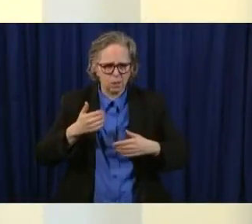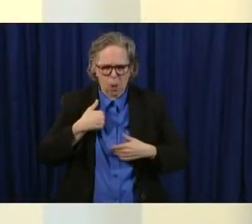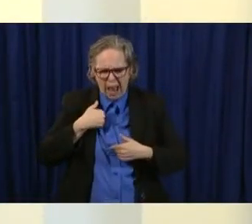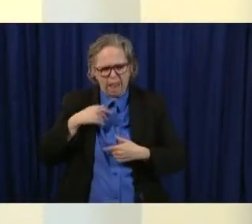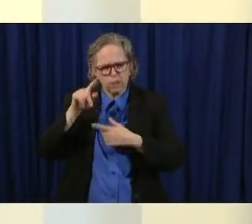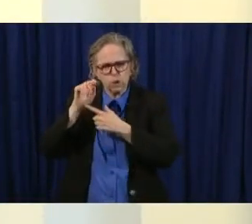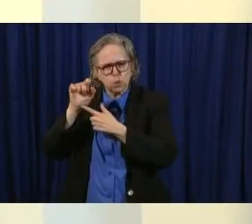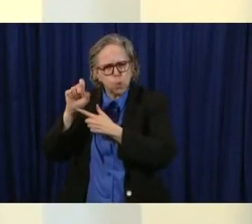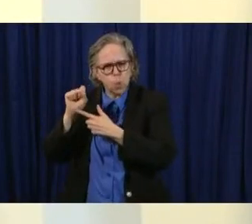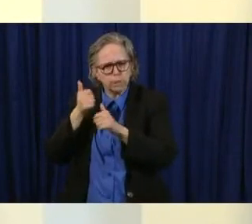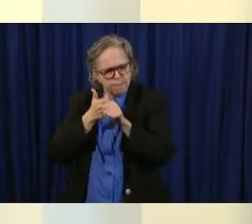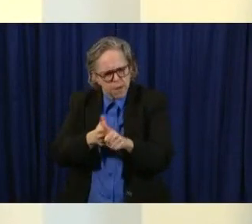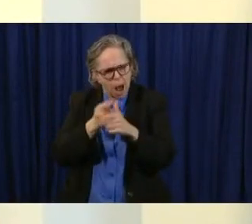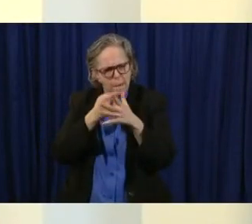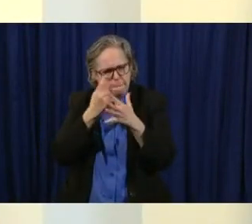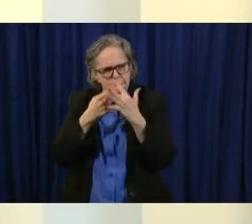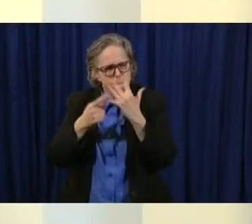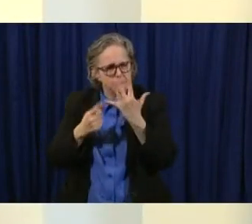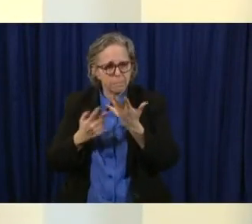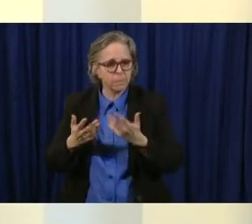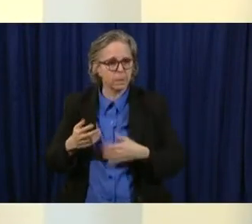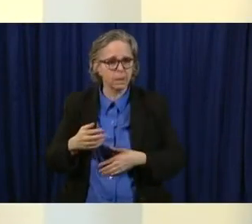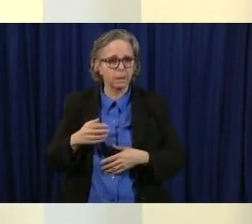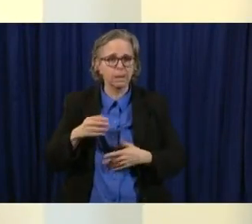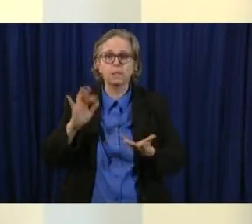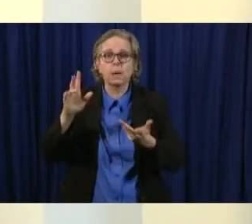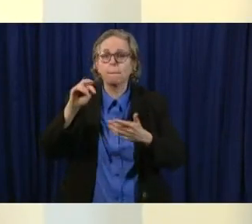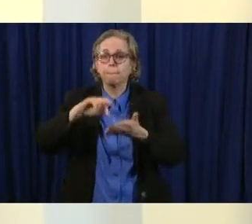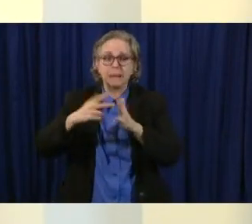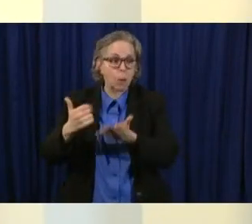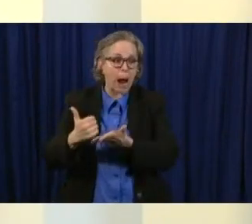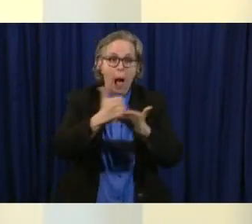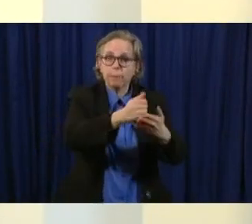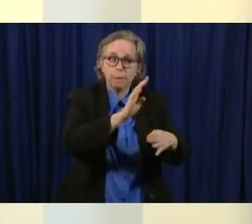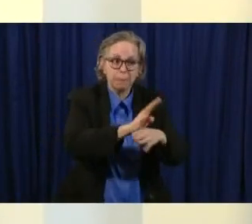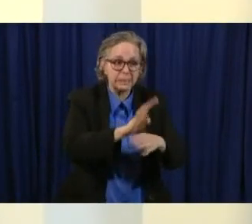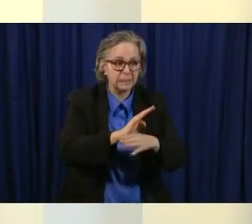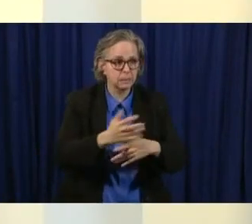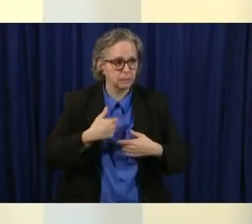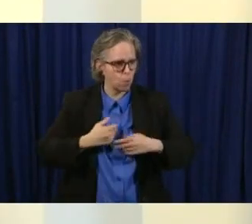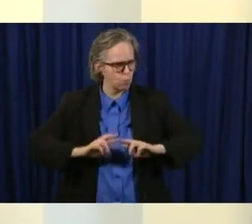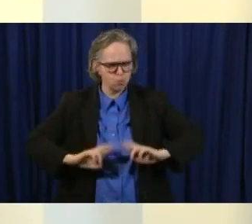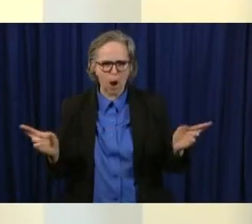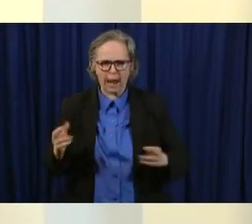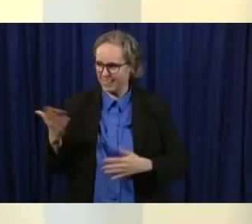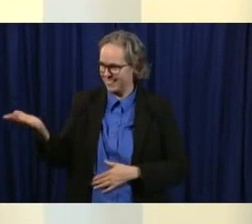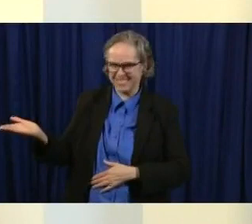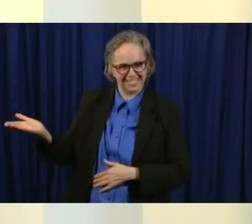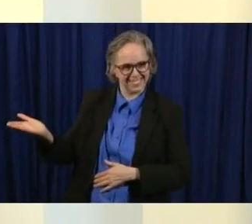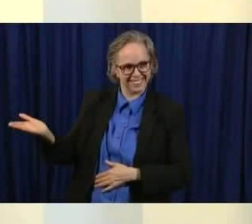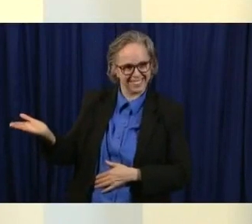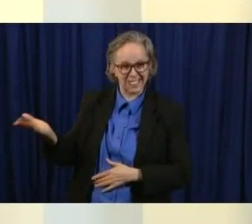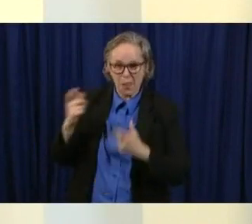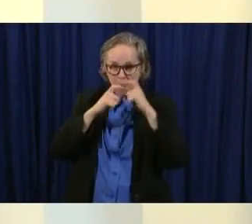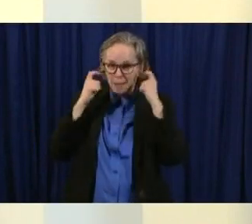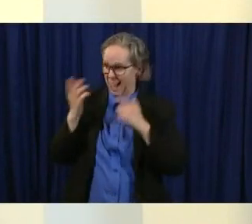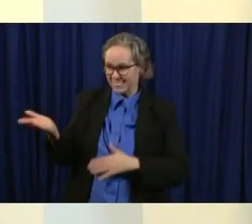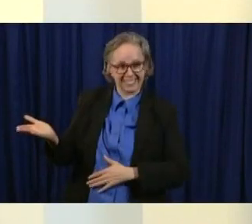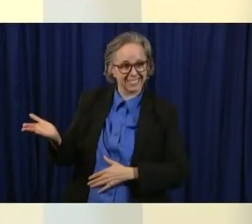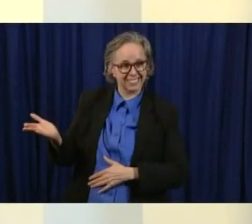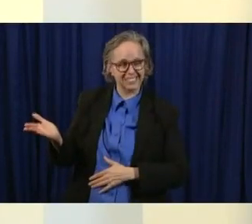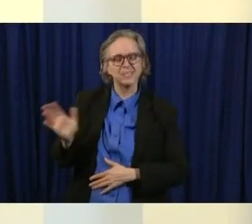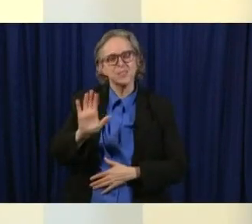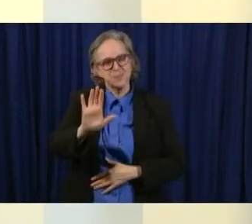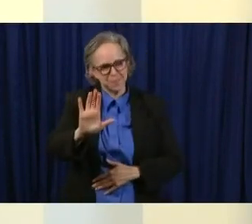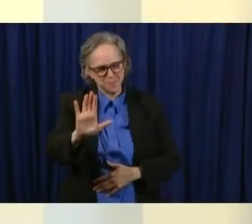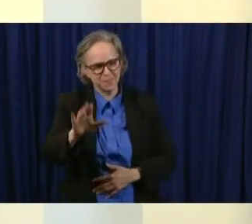businesses as well have the tools they need and you know this mask is again i i feel people's pain on this